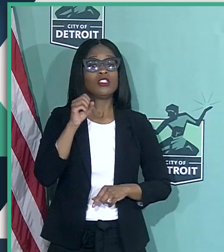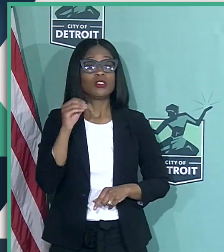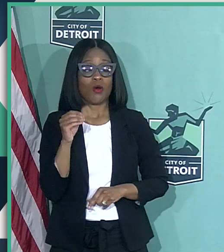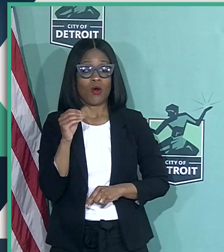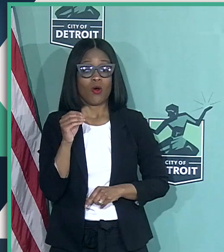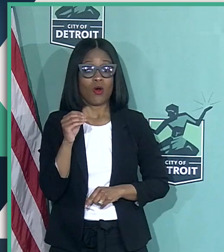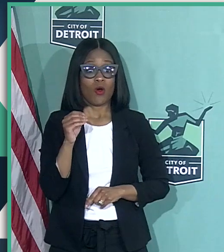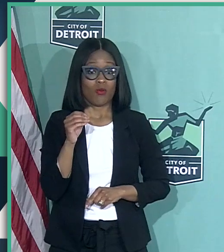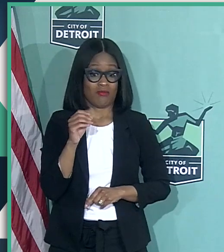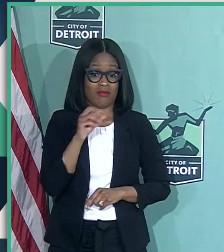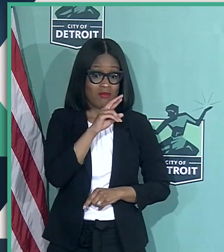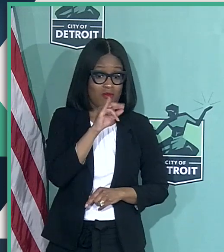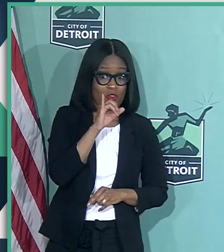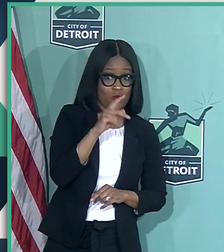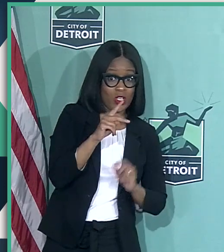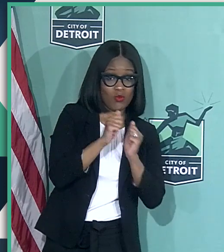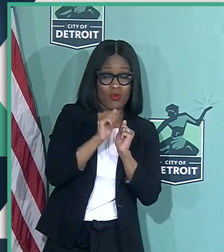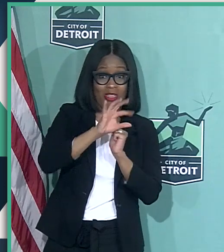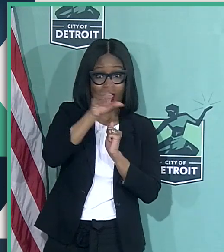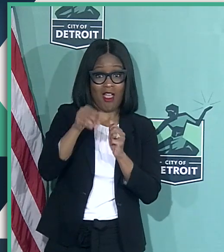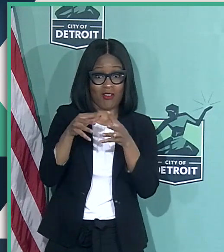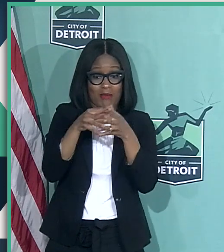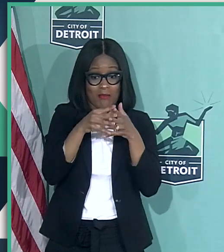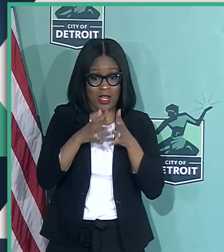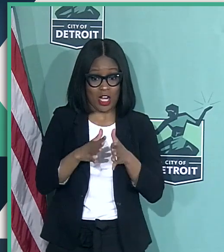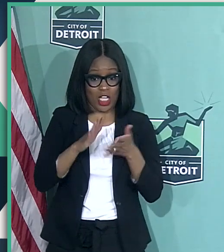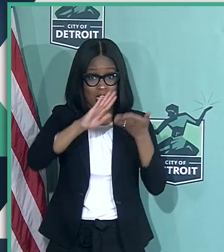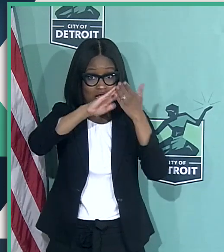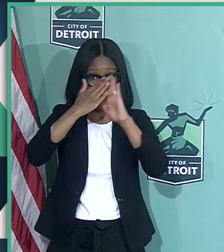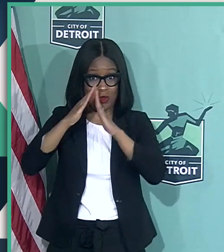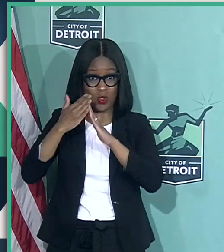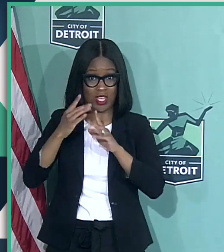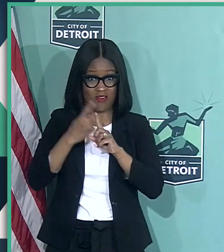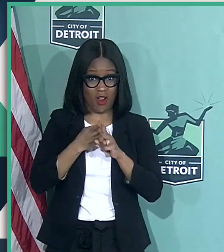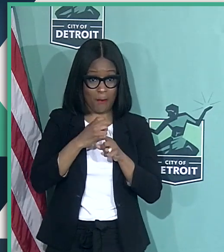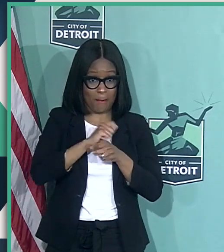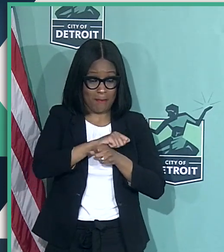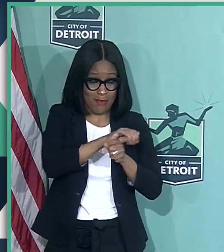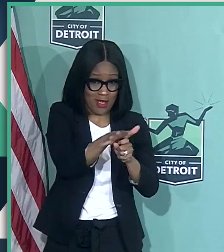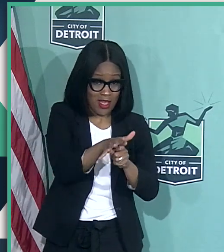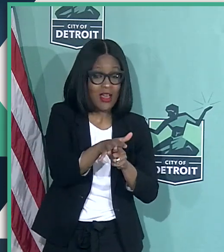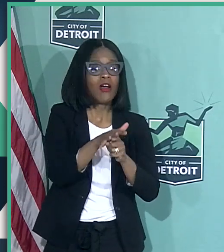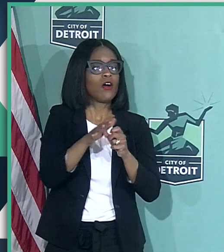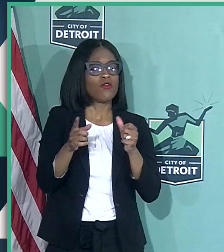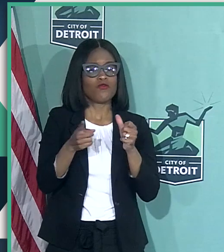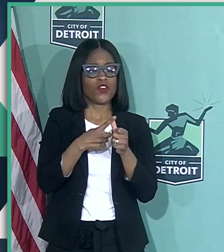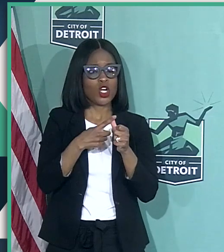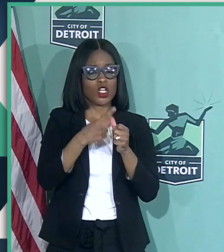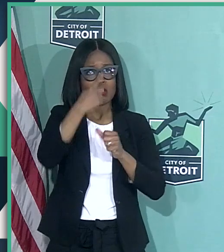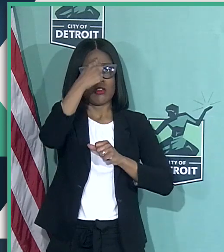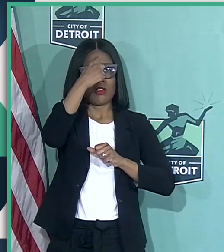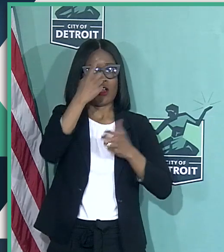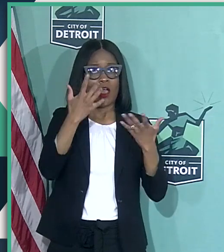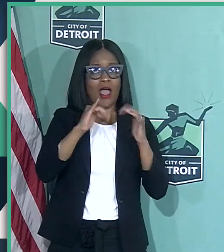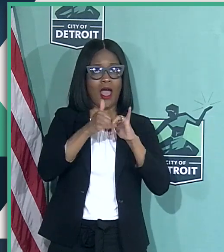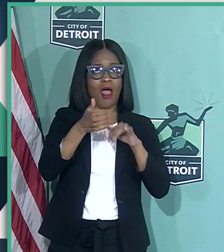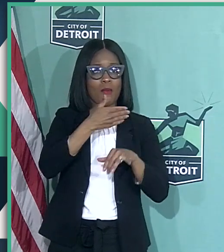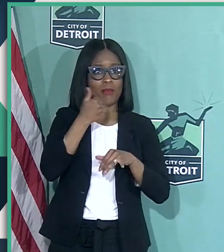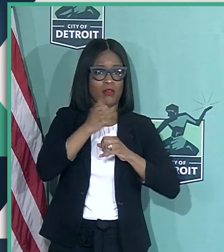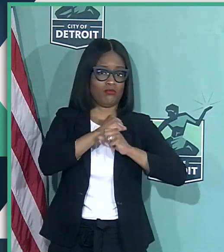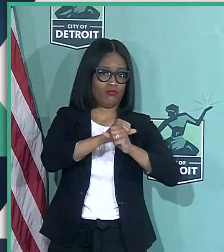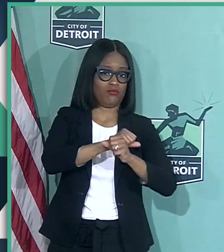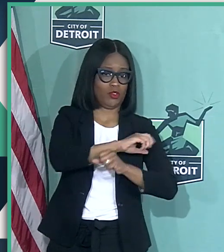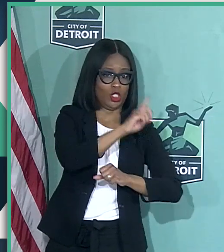risk that the African-American community has from this virus, first question is how do we best protect Detroiters?